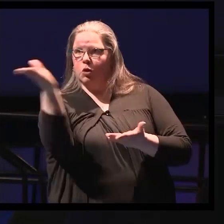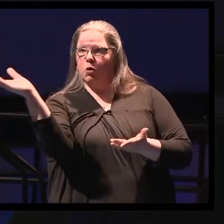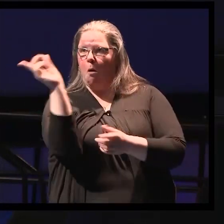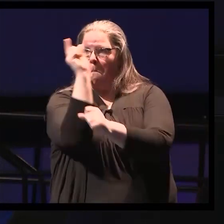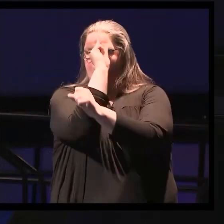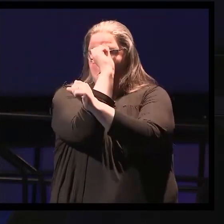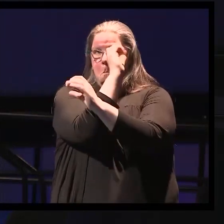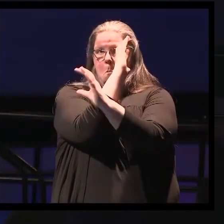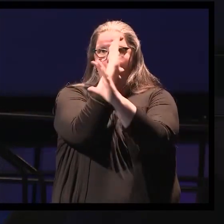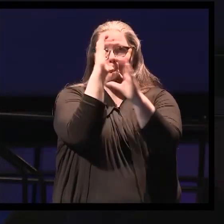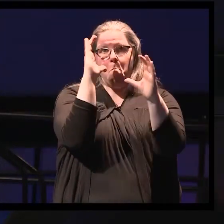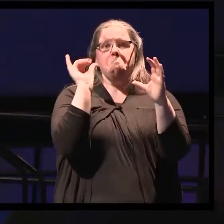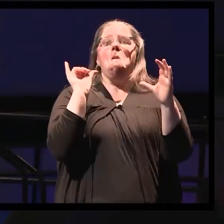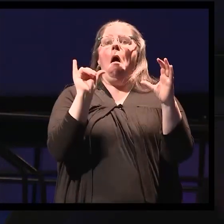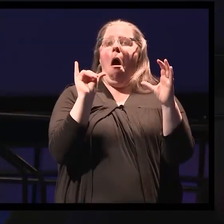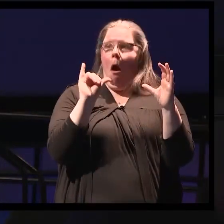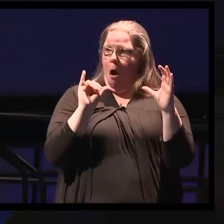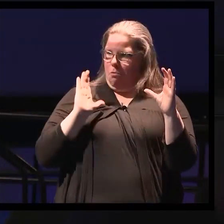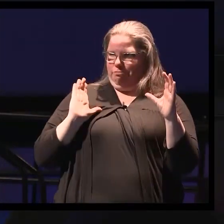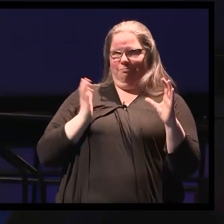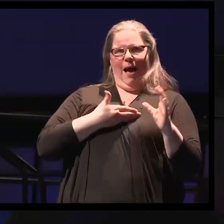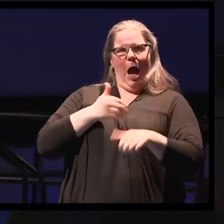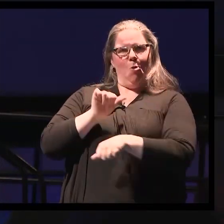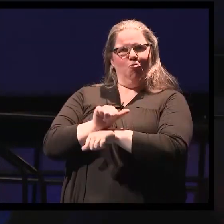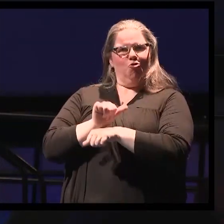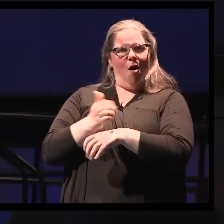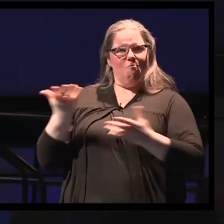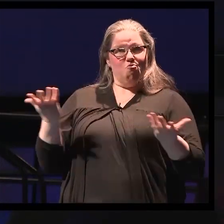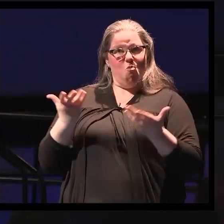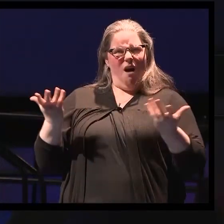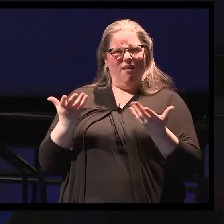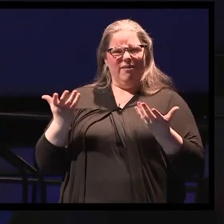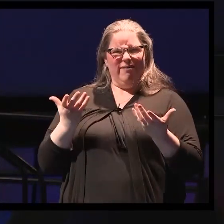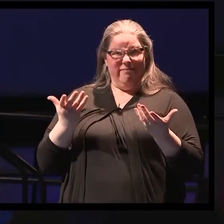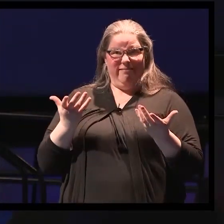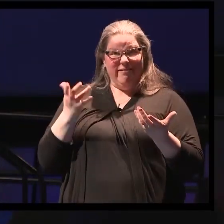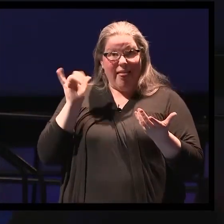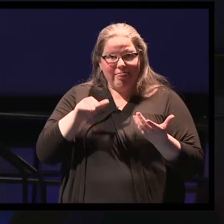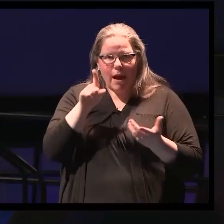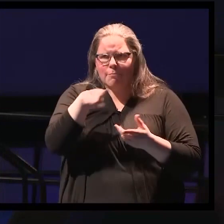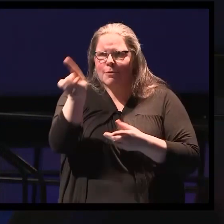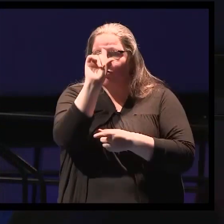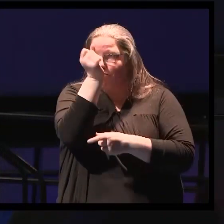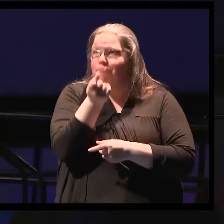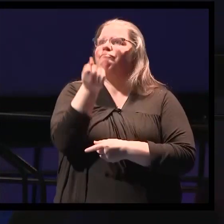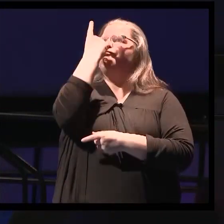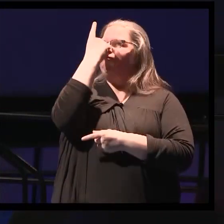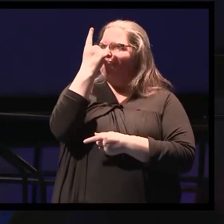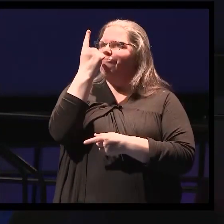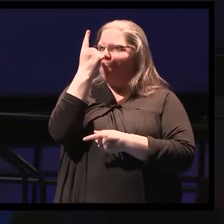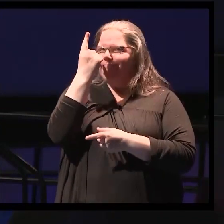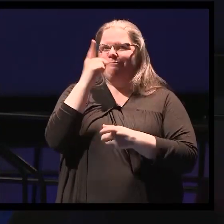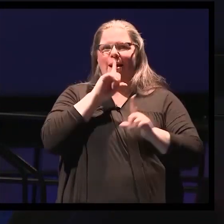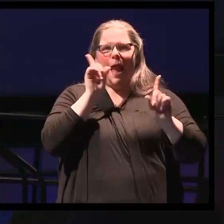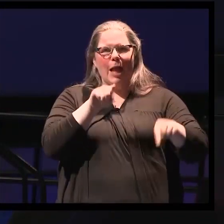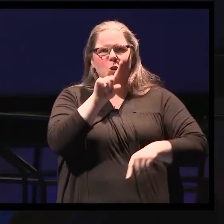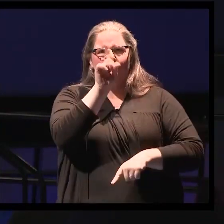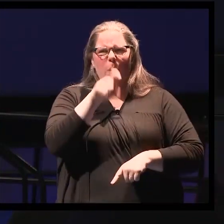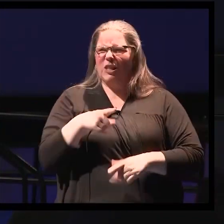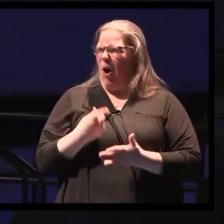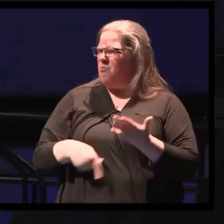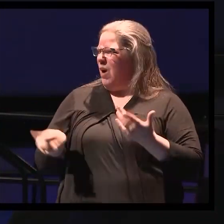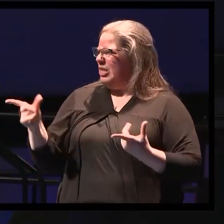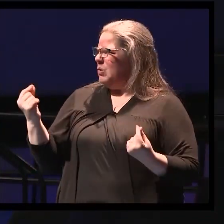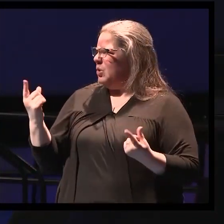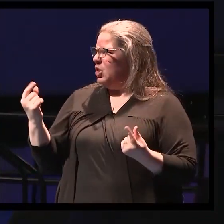do and what our job involves and have answered that burning question of what exactly do you do? We are also